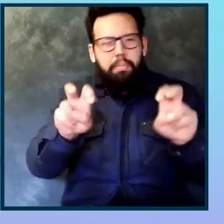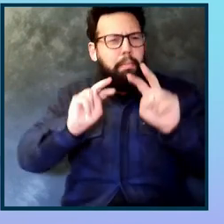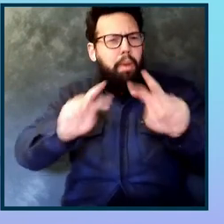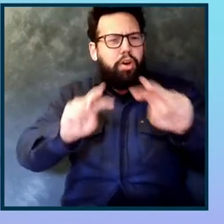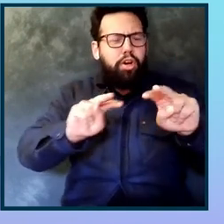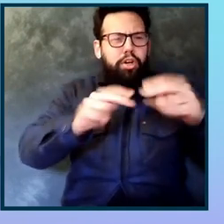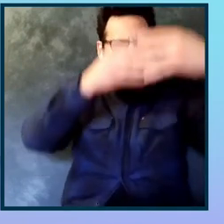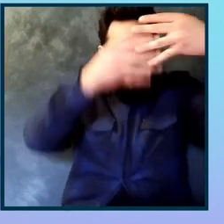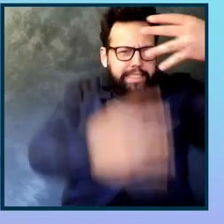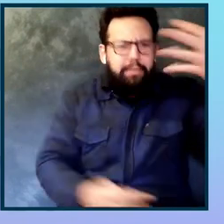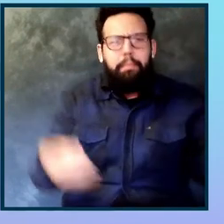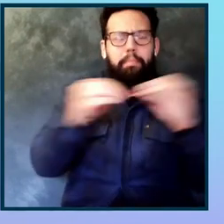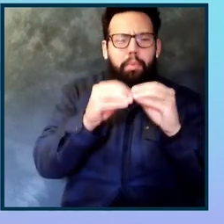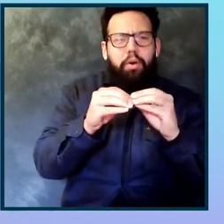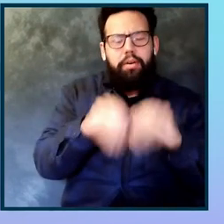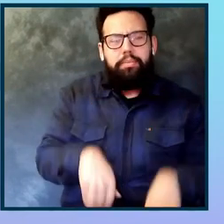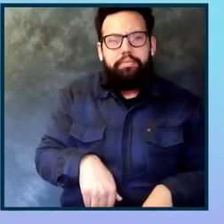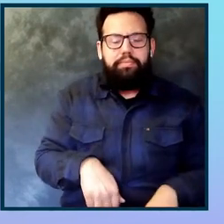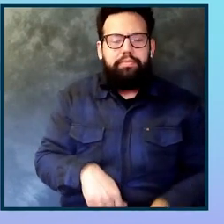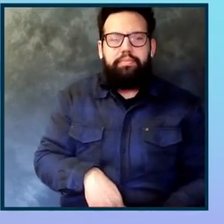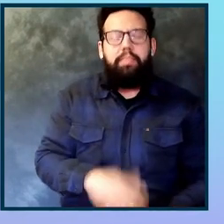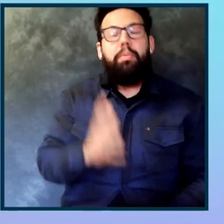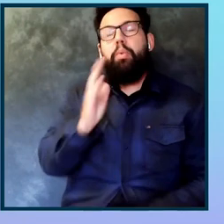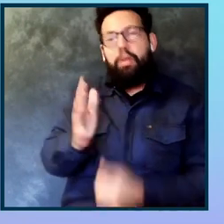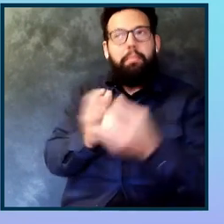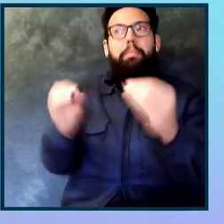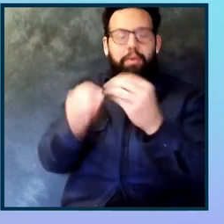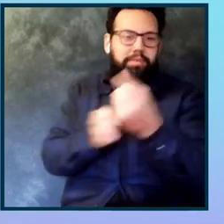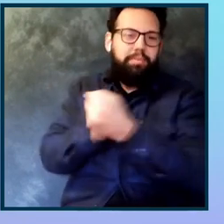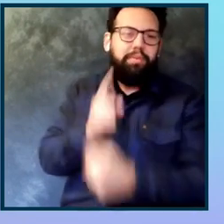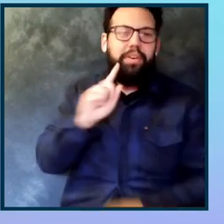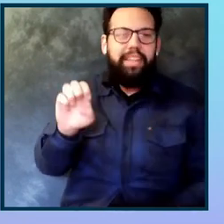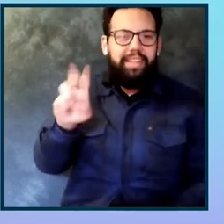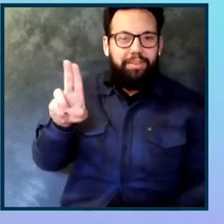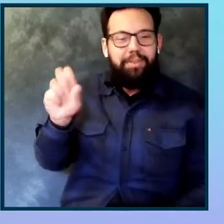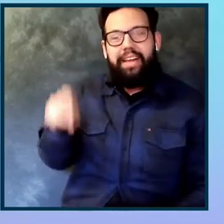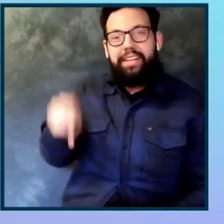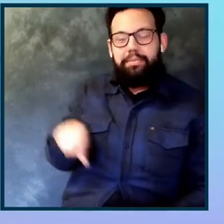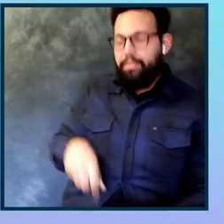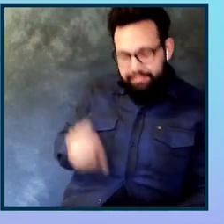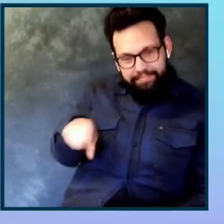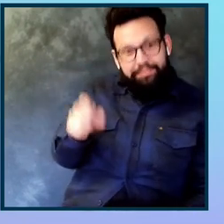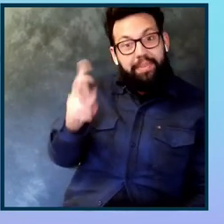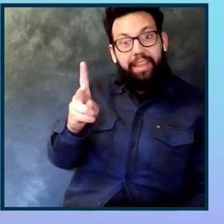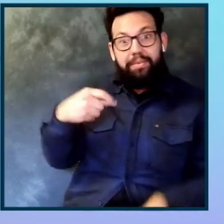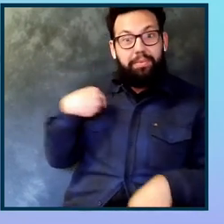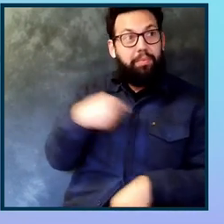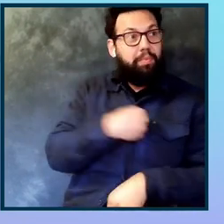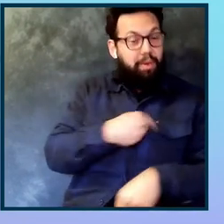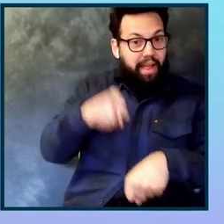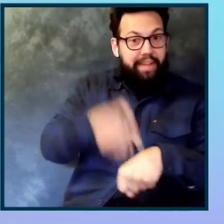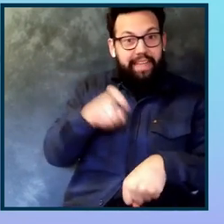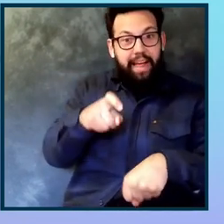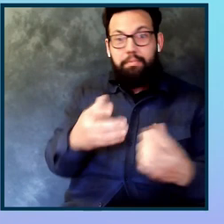for sure. Awesome. Thank you. All right. And with that, I think we are at time. We'd like to give about 10 minutes for